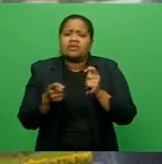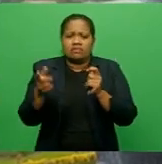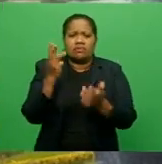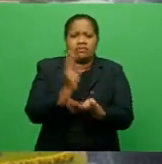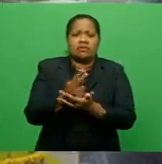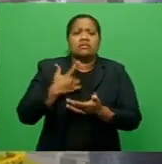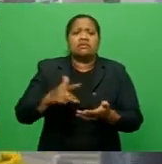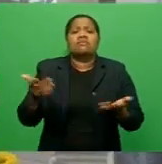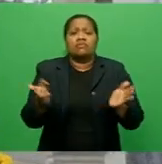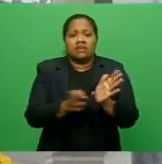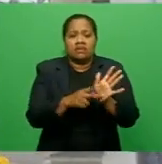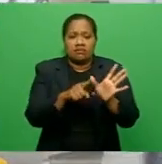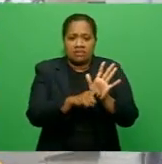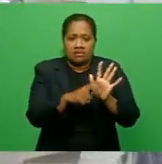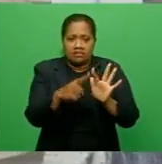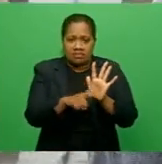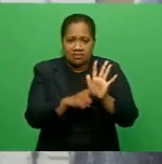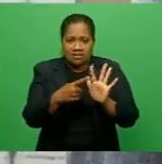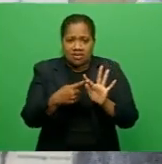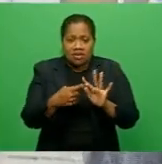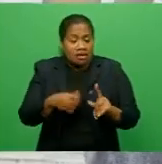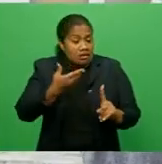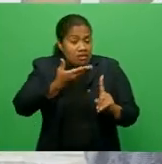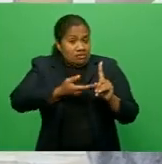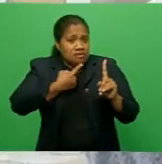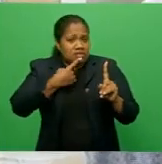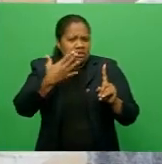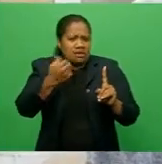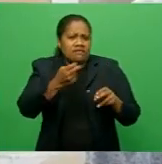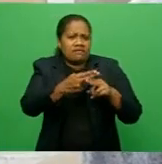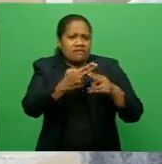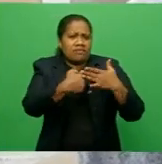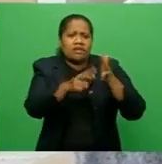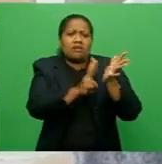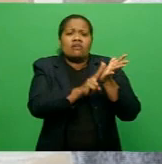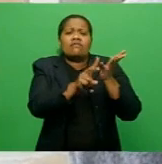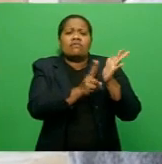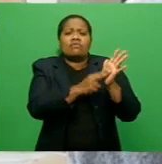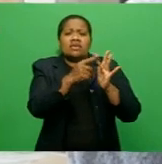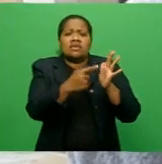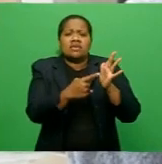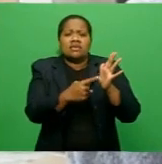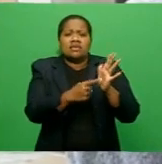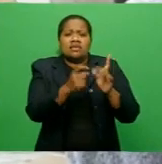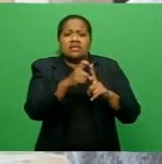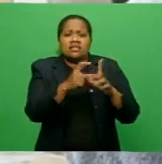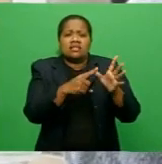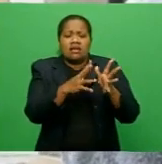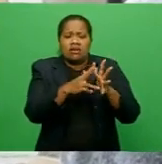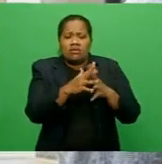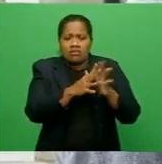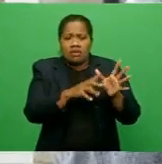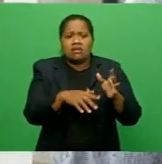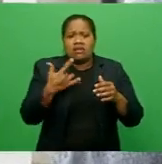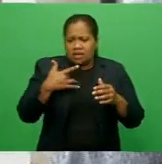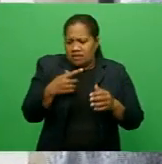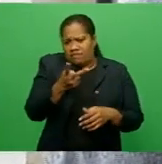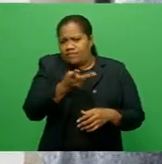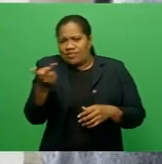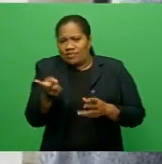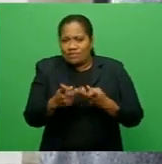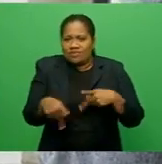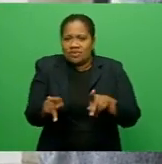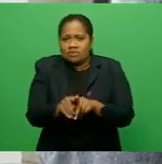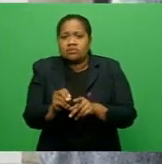Prakash informed the court that he has a farm in Vunindawa and lives at both locations. The Government MP has been bailed for a sum of $5